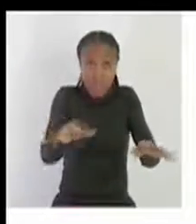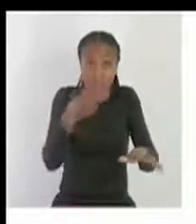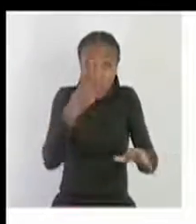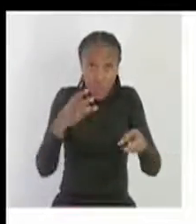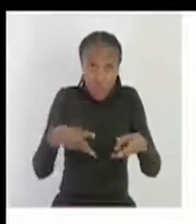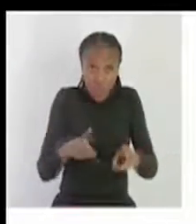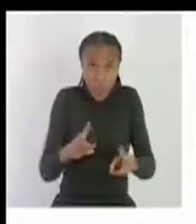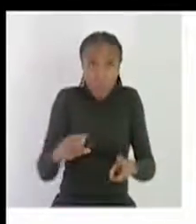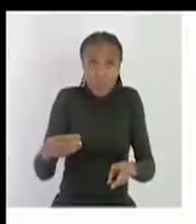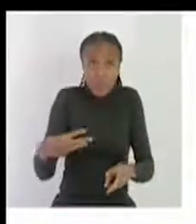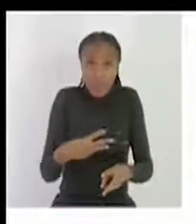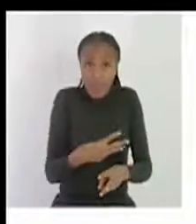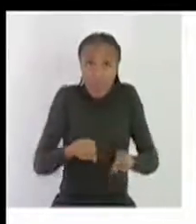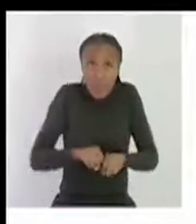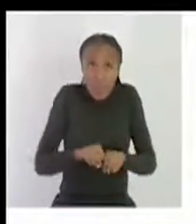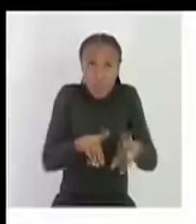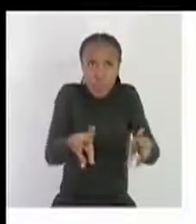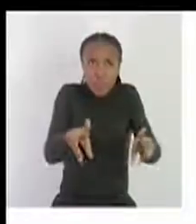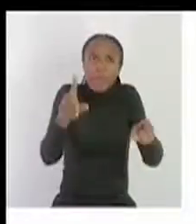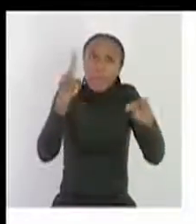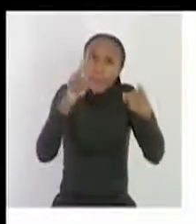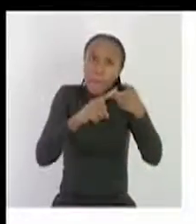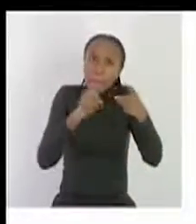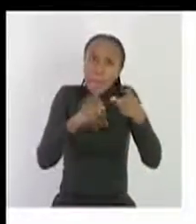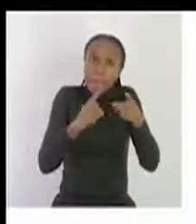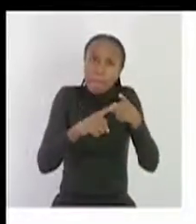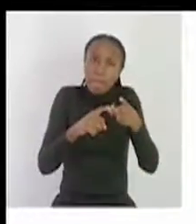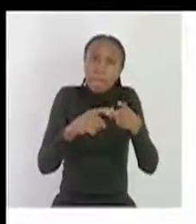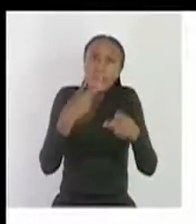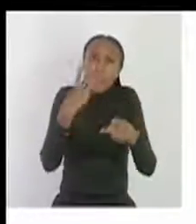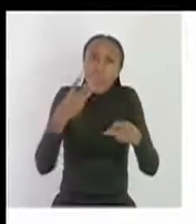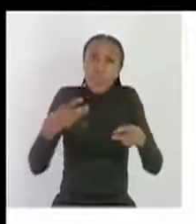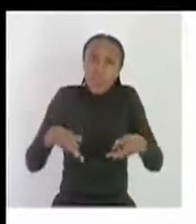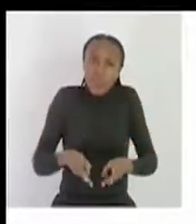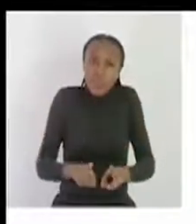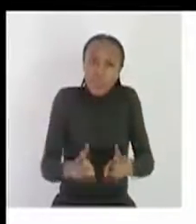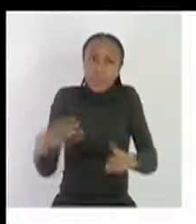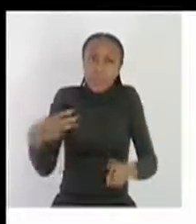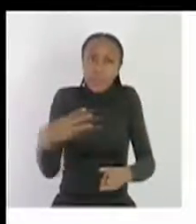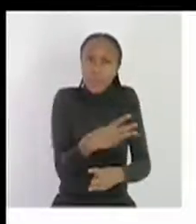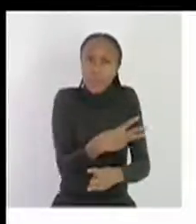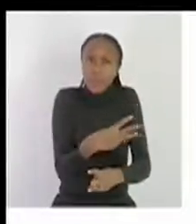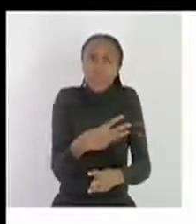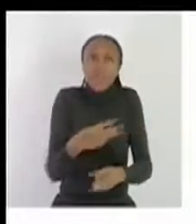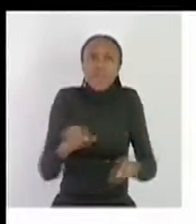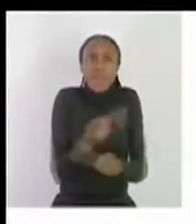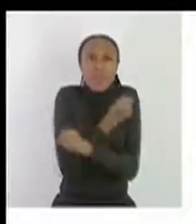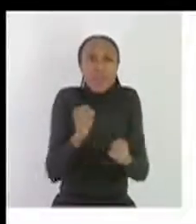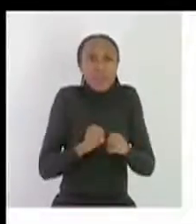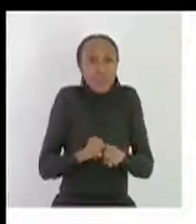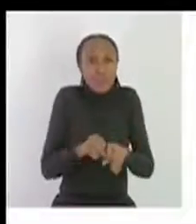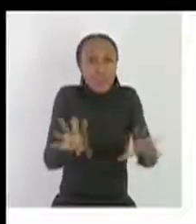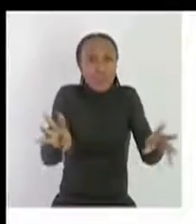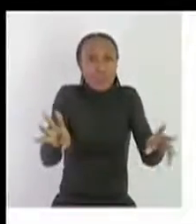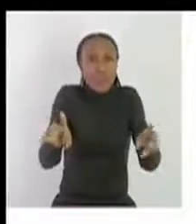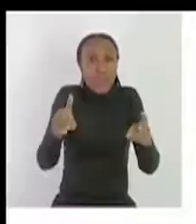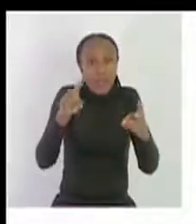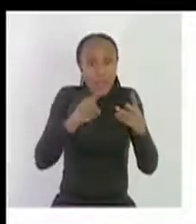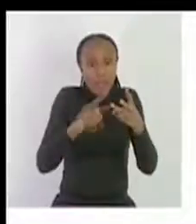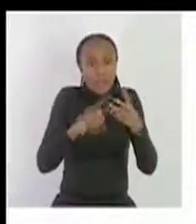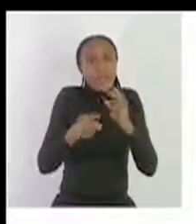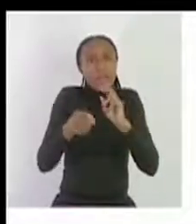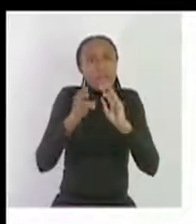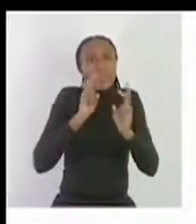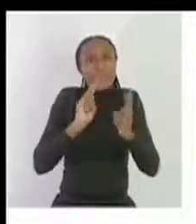and then lastly it says that discuss